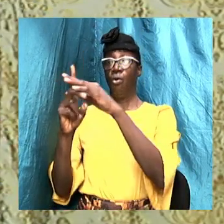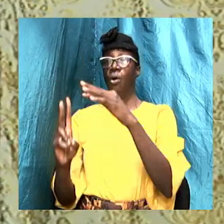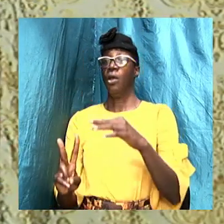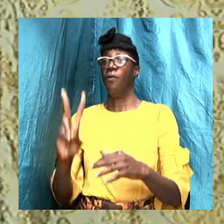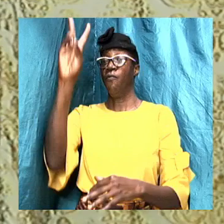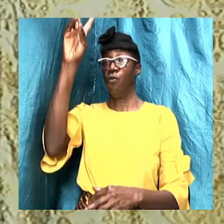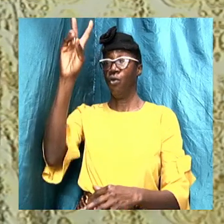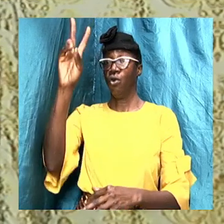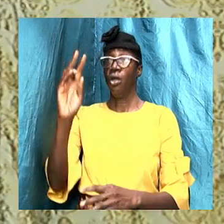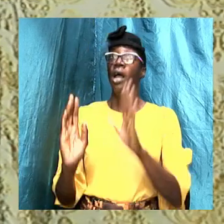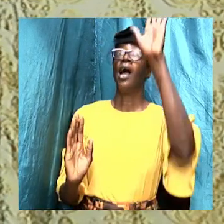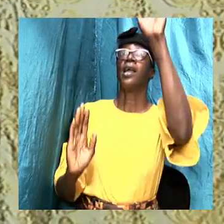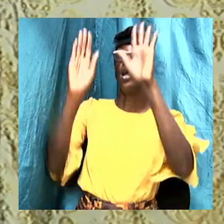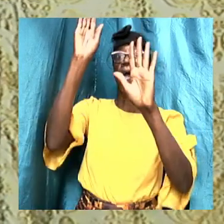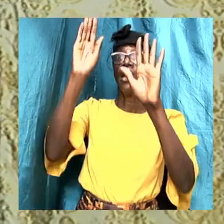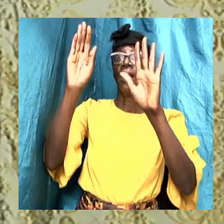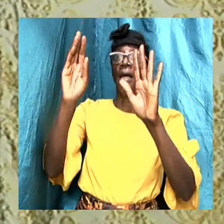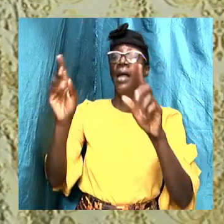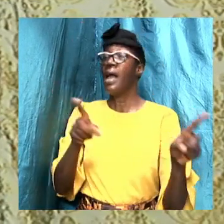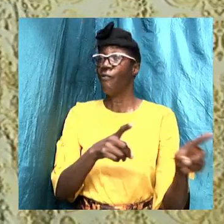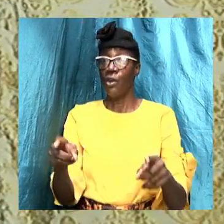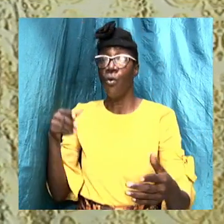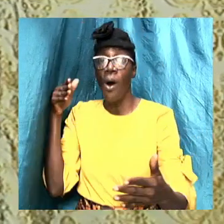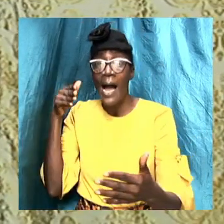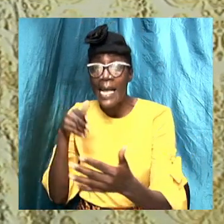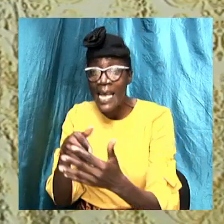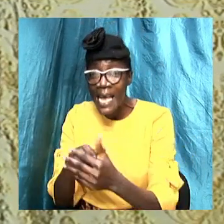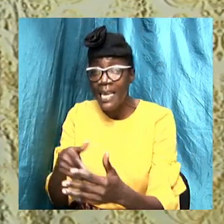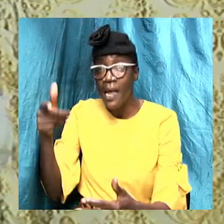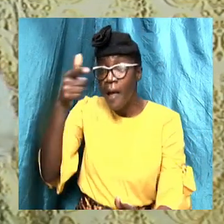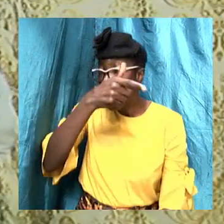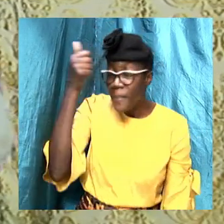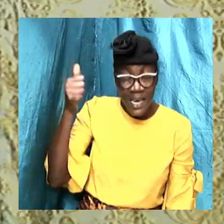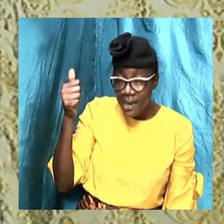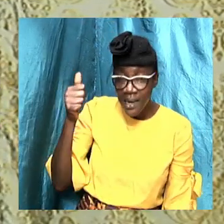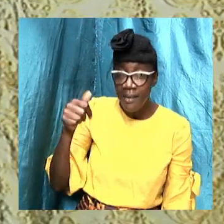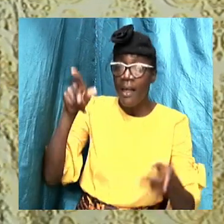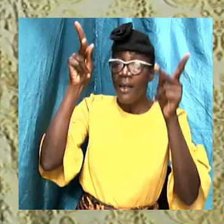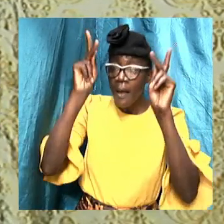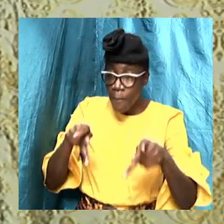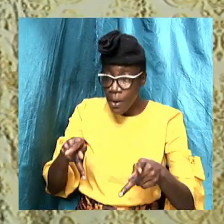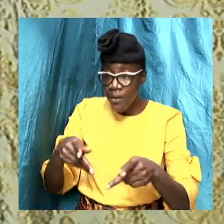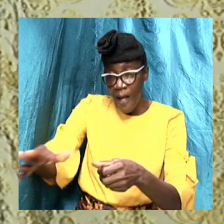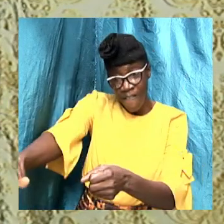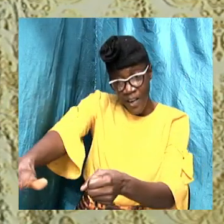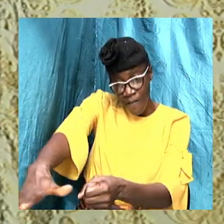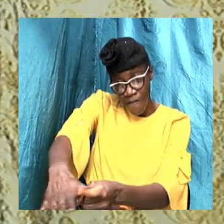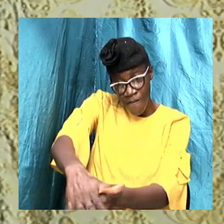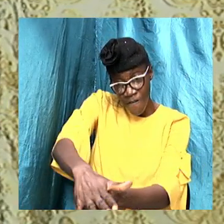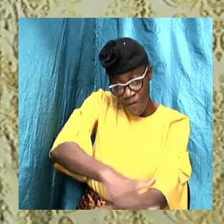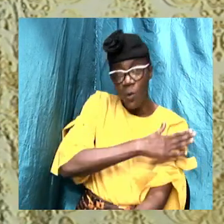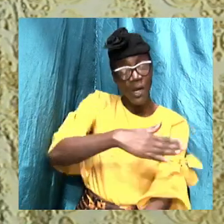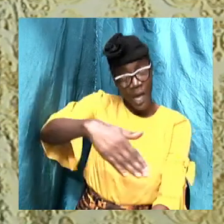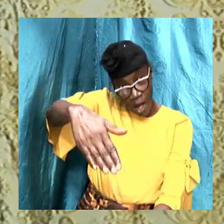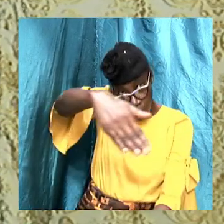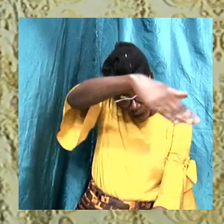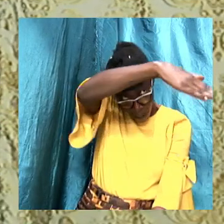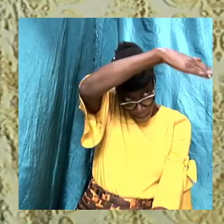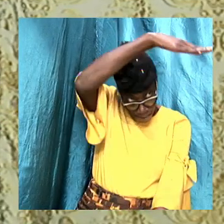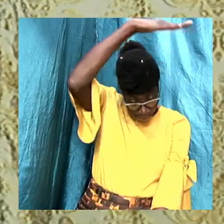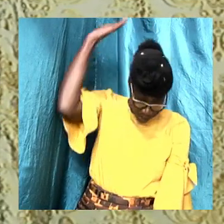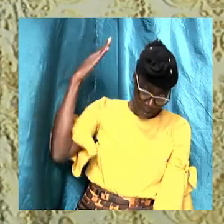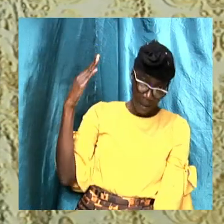have to do the process over because the person must be totally immersed in water